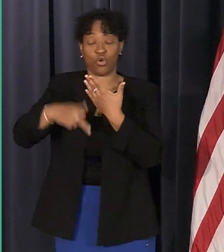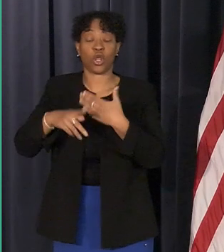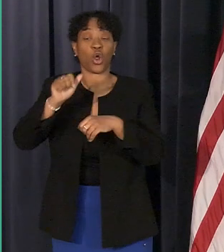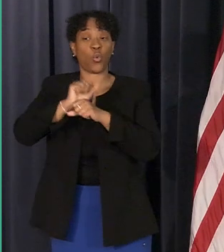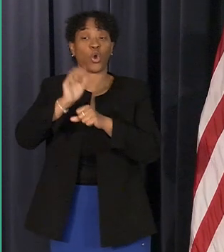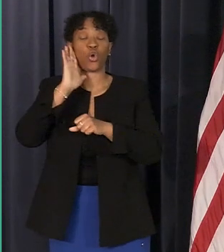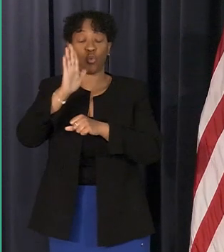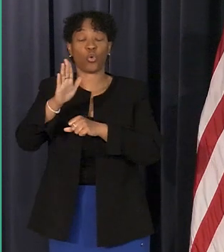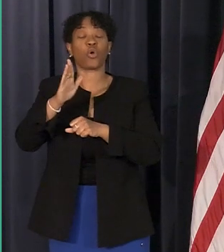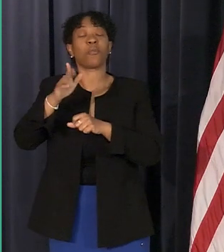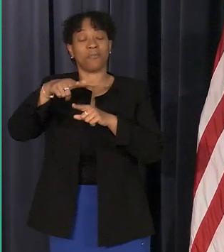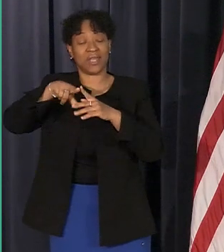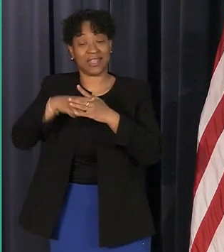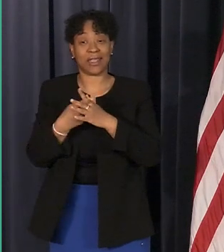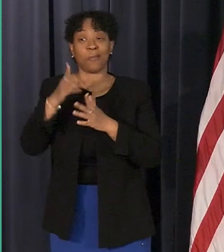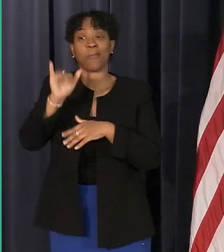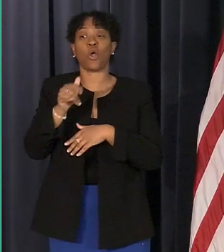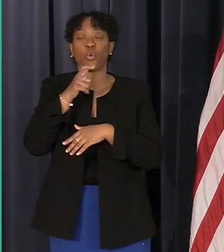by the plumber